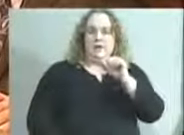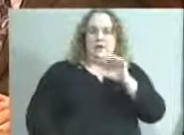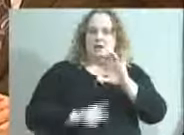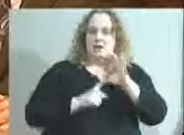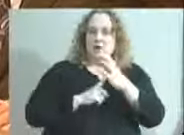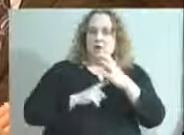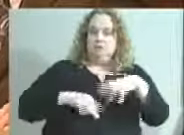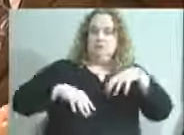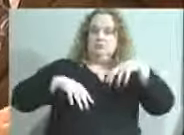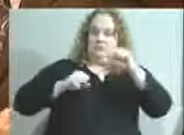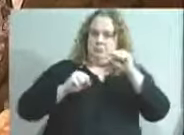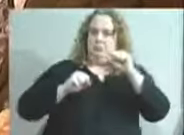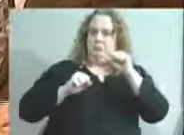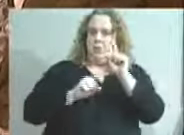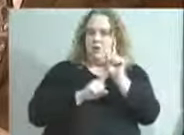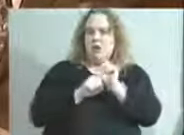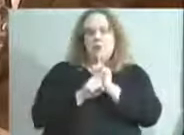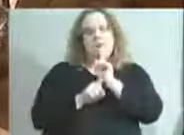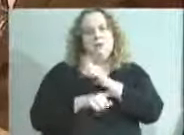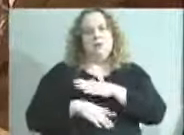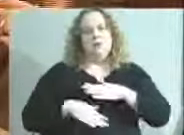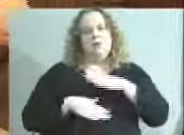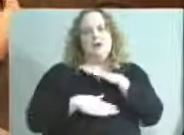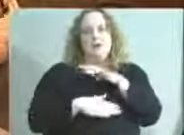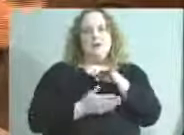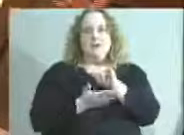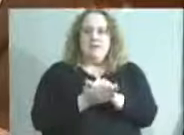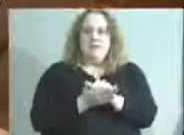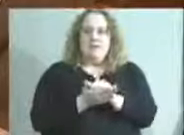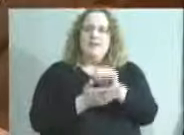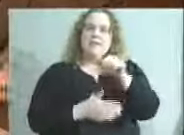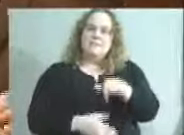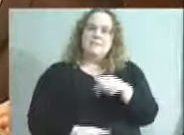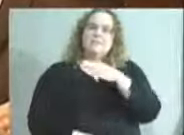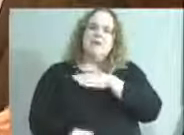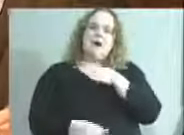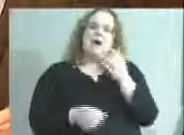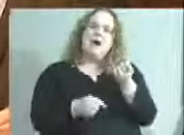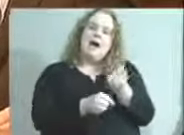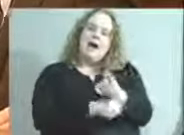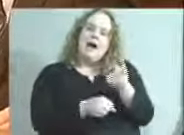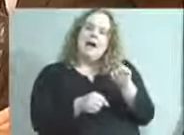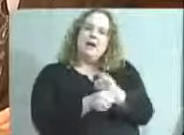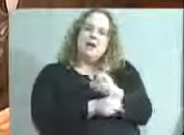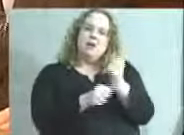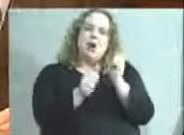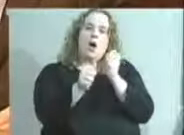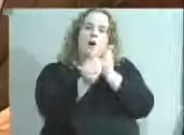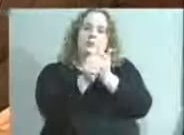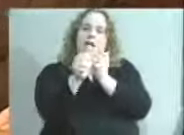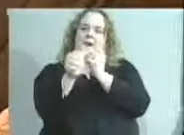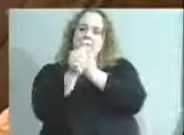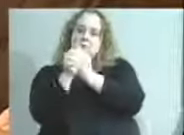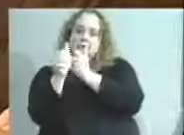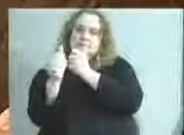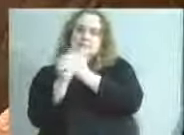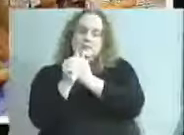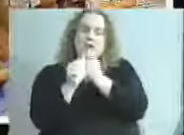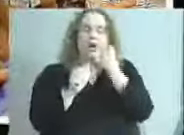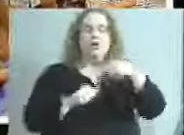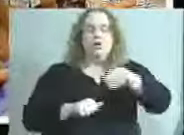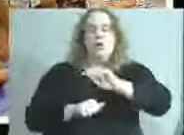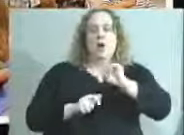So, let's talk about a little bit about what it is. So, this is my annual update to you guys that you allow me to come in and talk about this partnership between JCPS